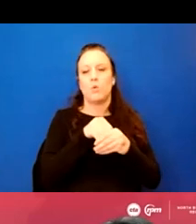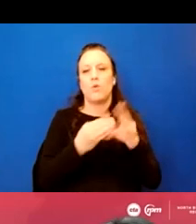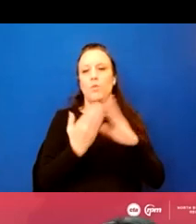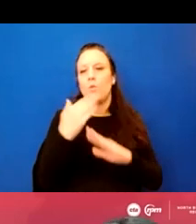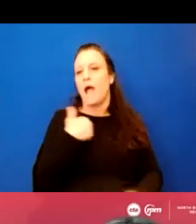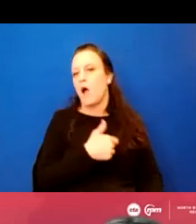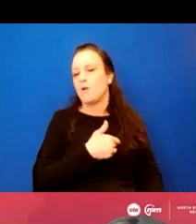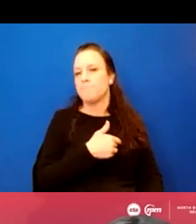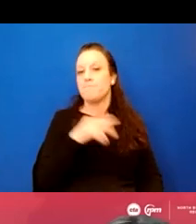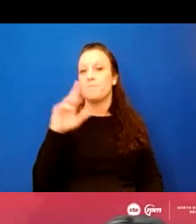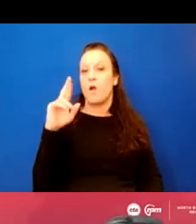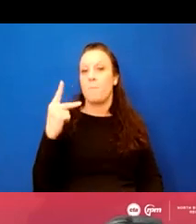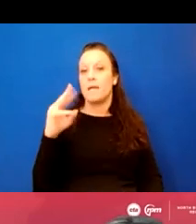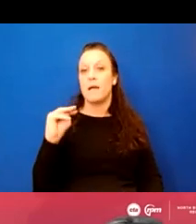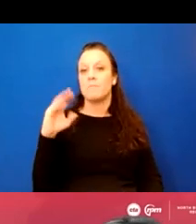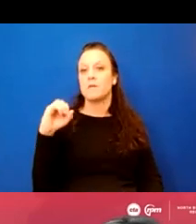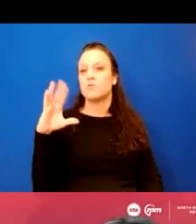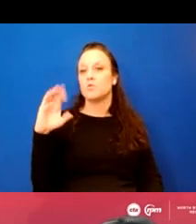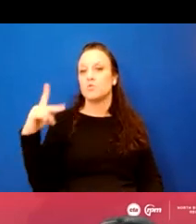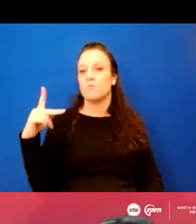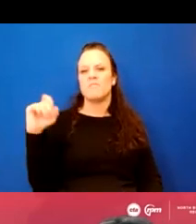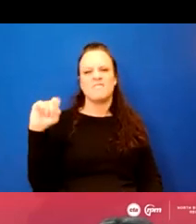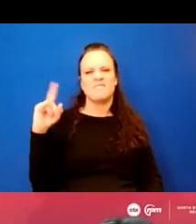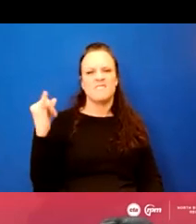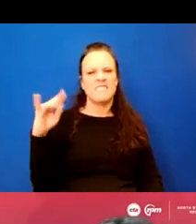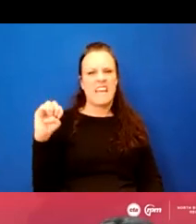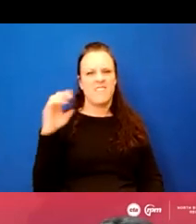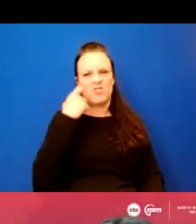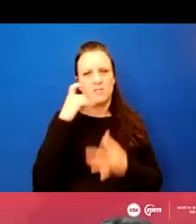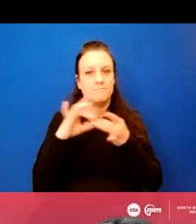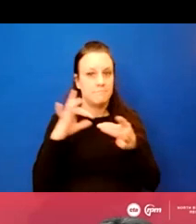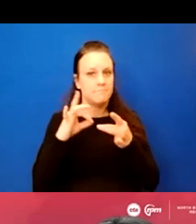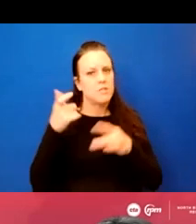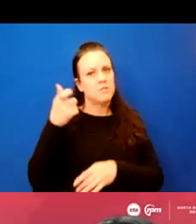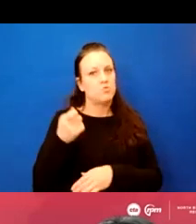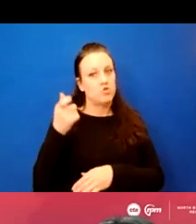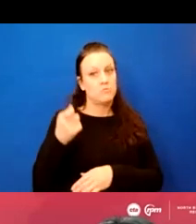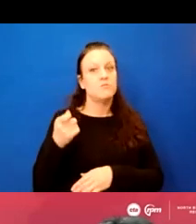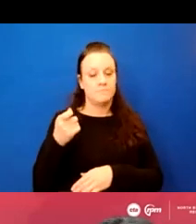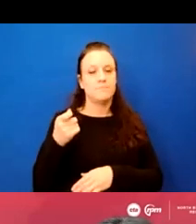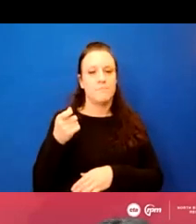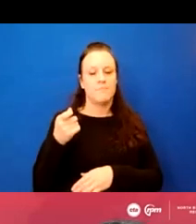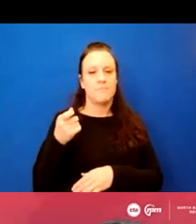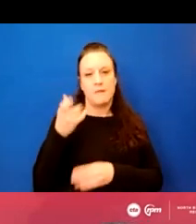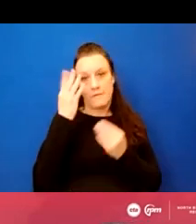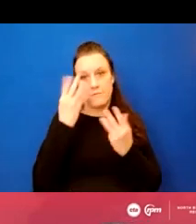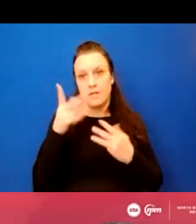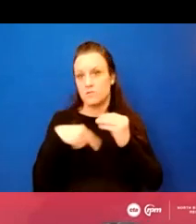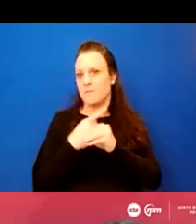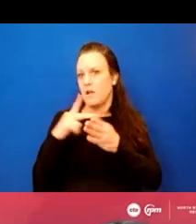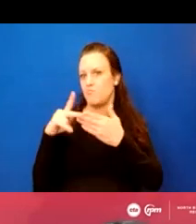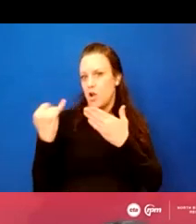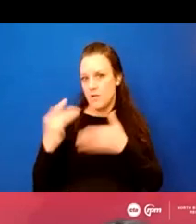RPM scoop that Stephanie referenced, the subscription information about the project,